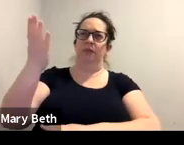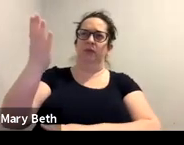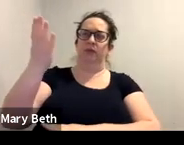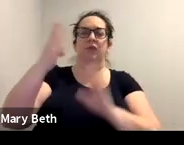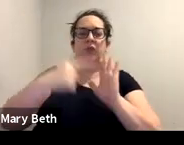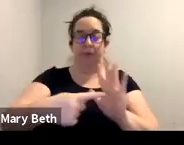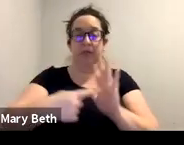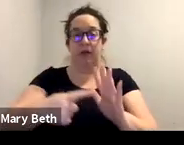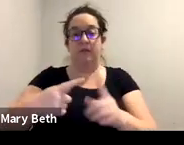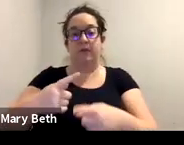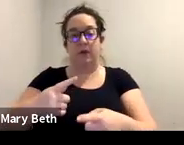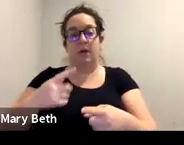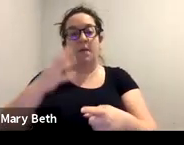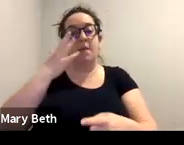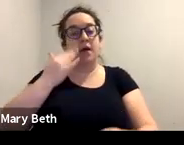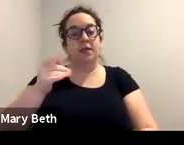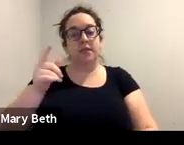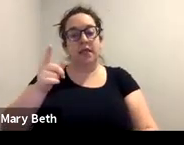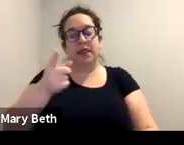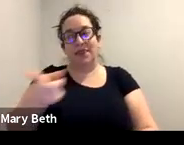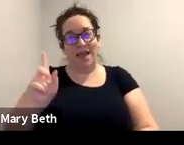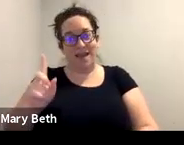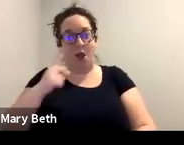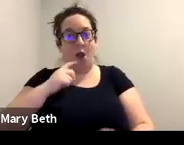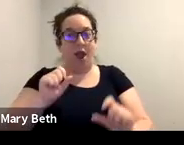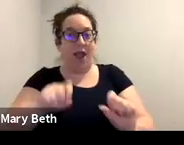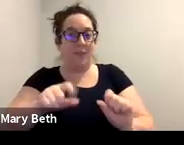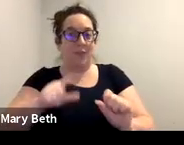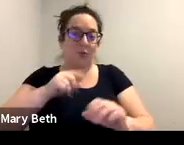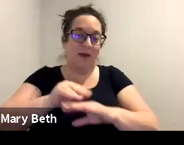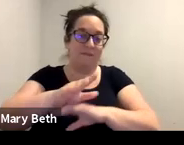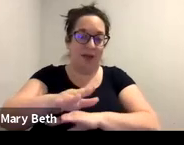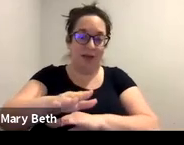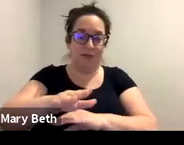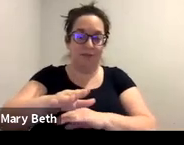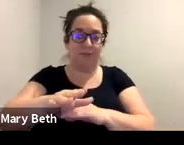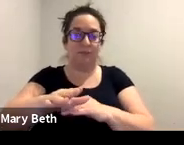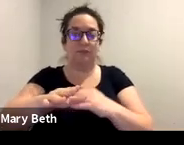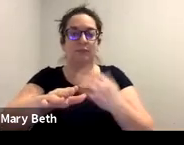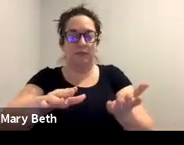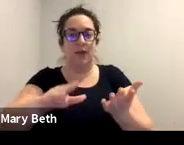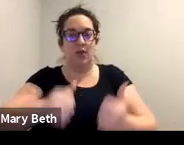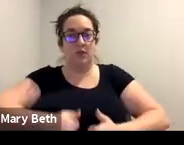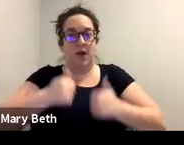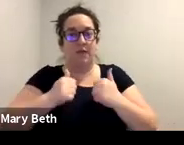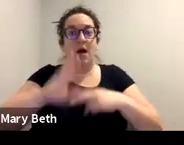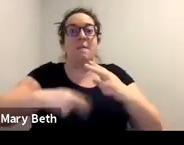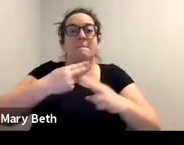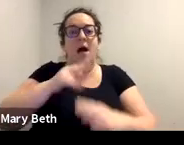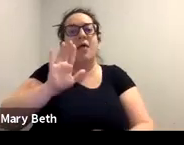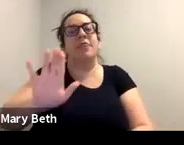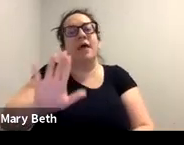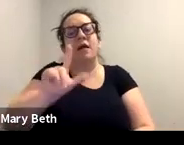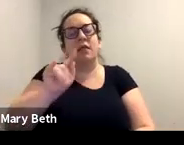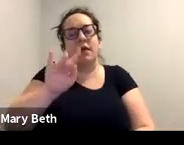because they are able to advise the survivor about their legal options and legal rights specifically related to